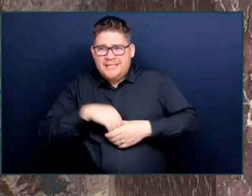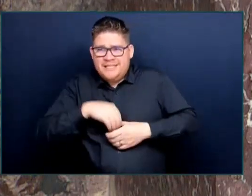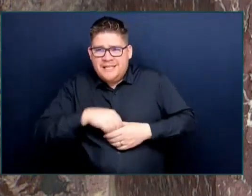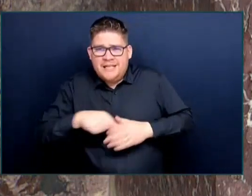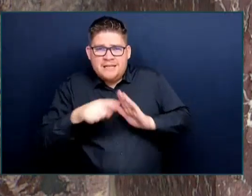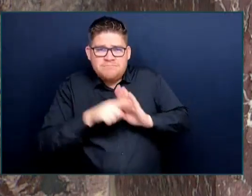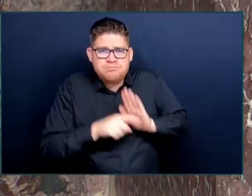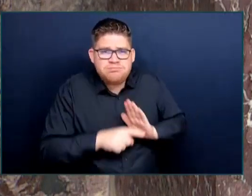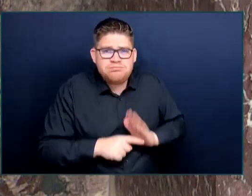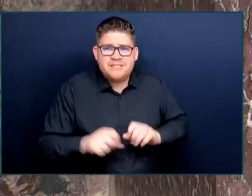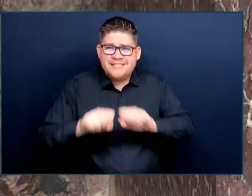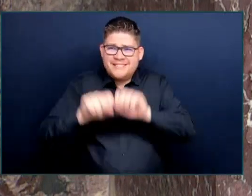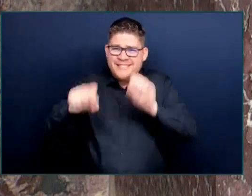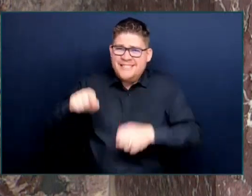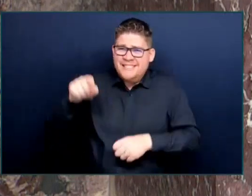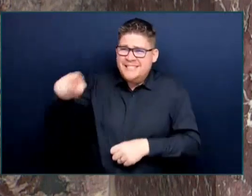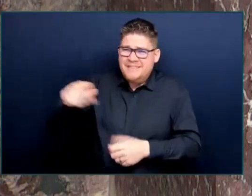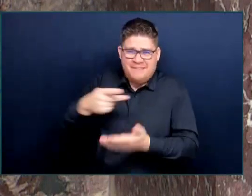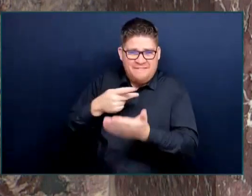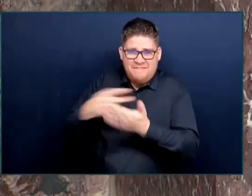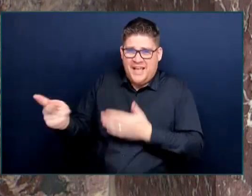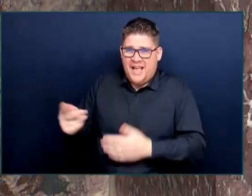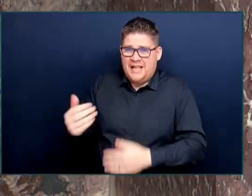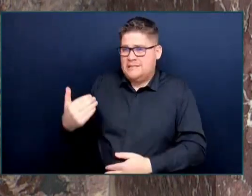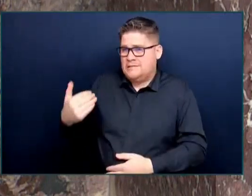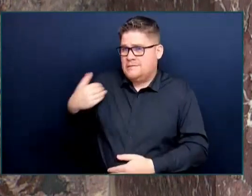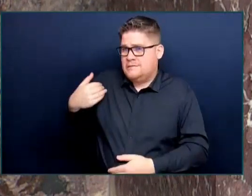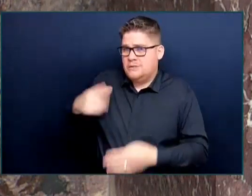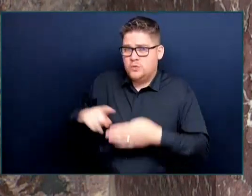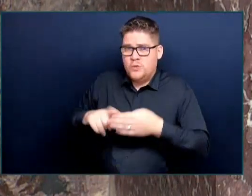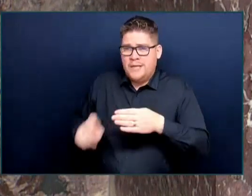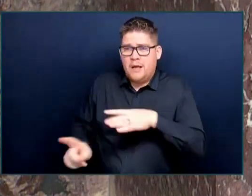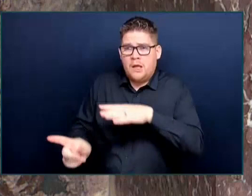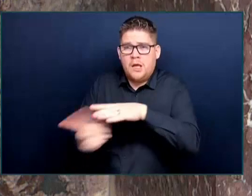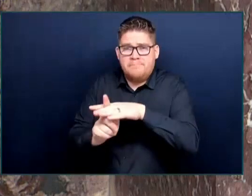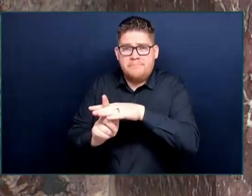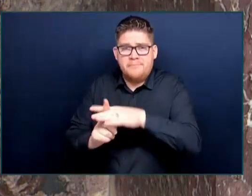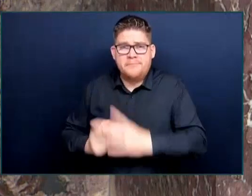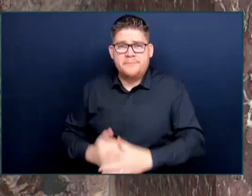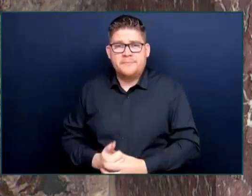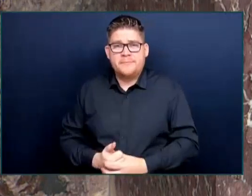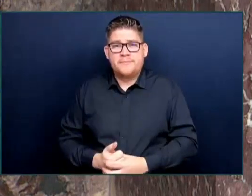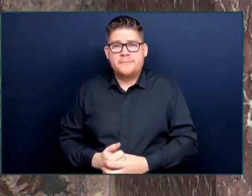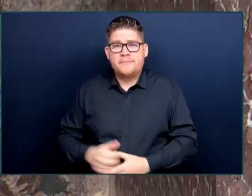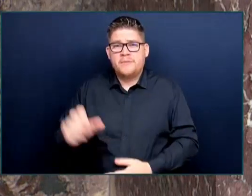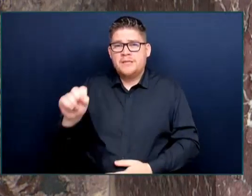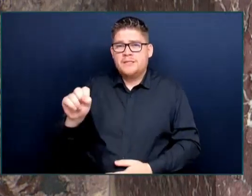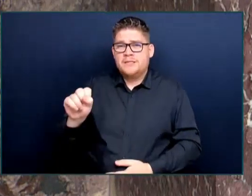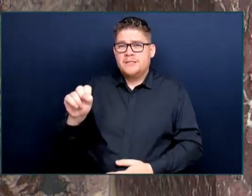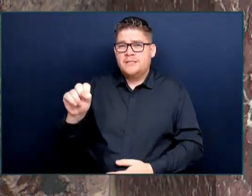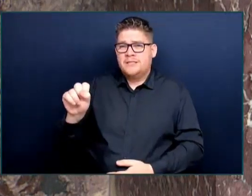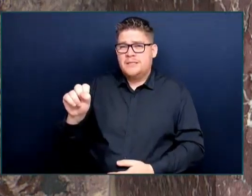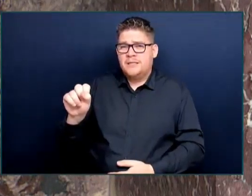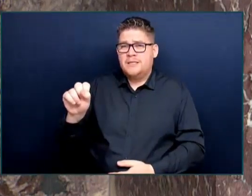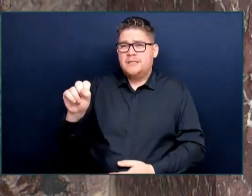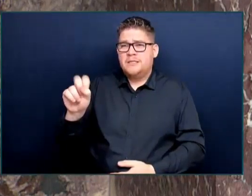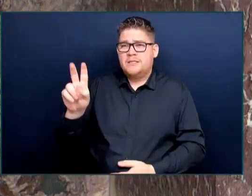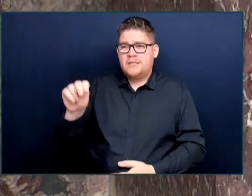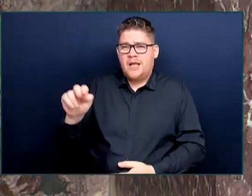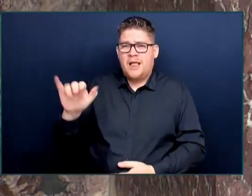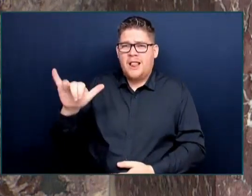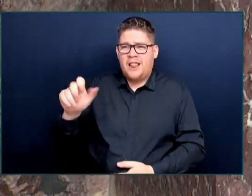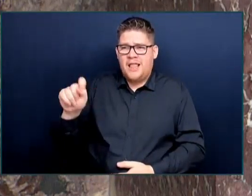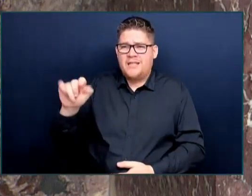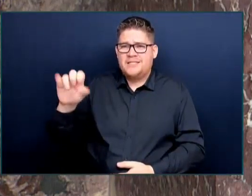saw the Dr. Senyat-Sarang Garden in Chinatown maliciously vandalized and again with fake blood sprayed on its